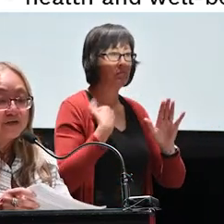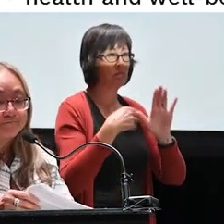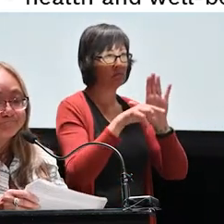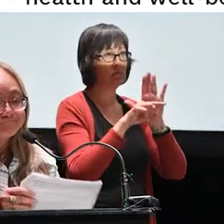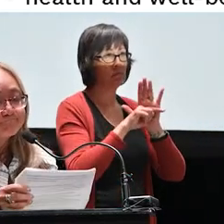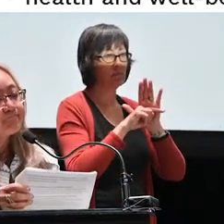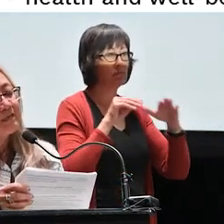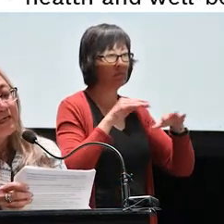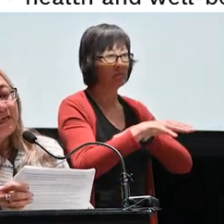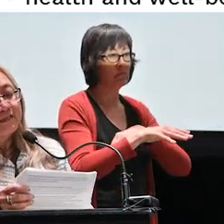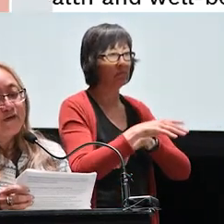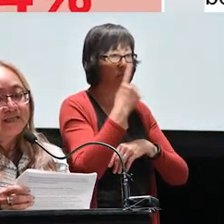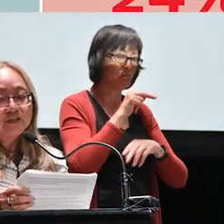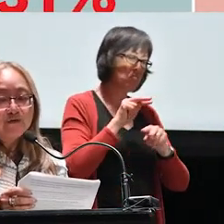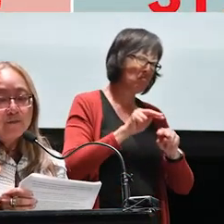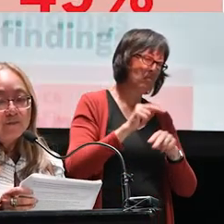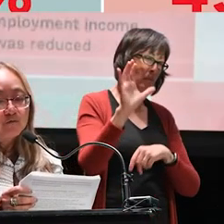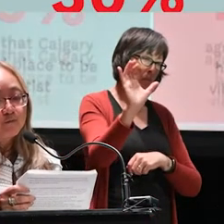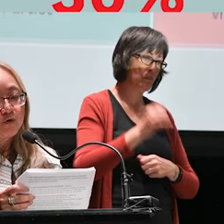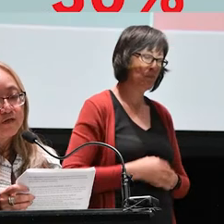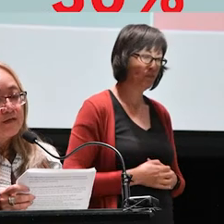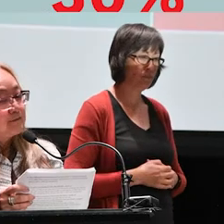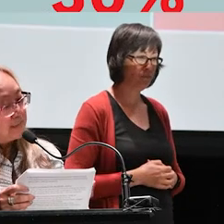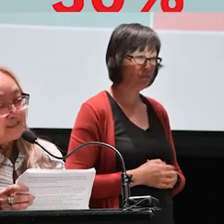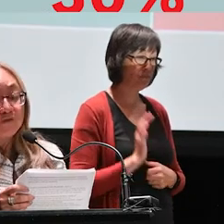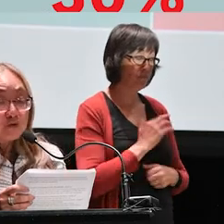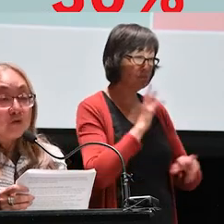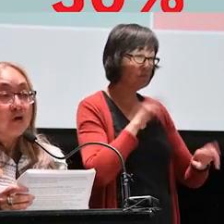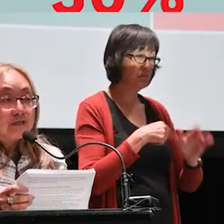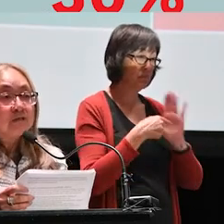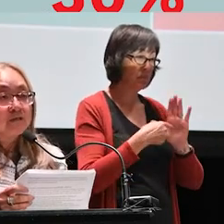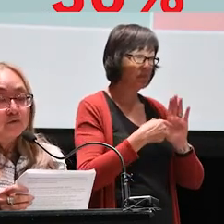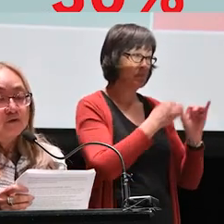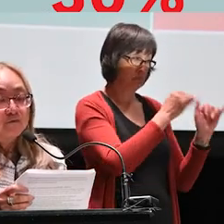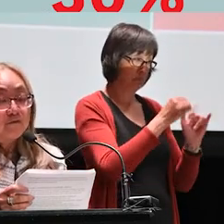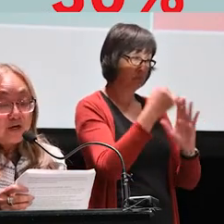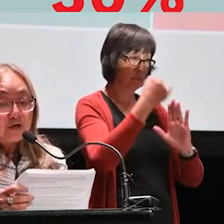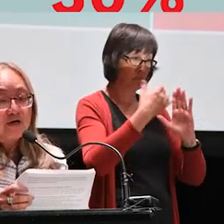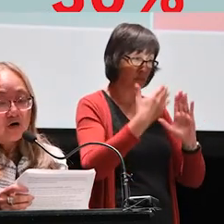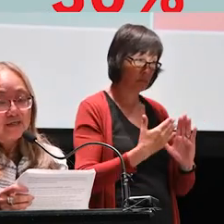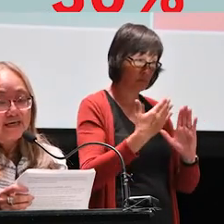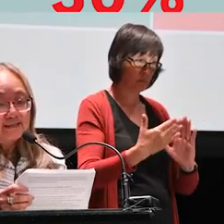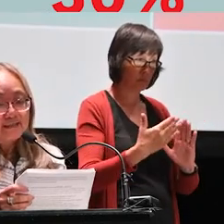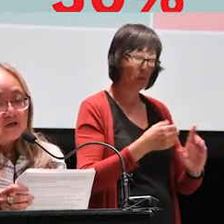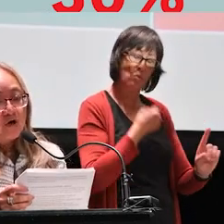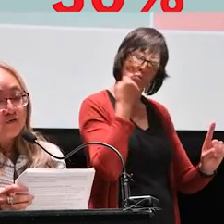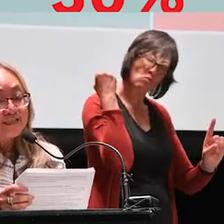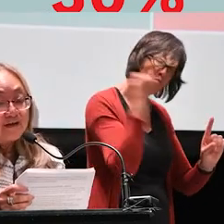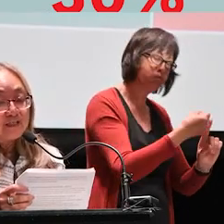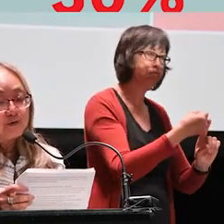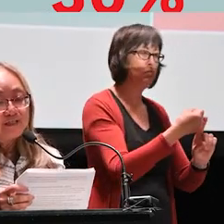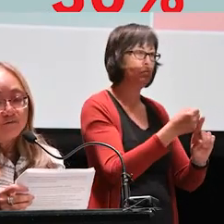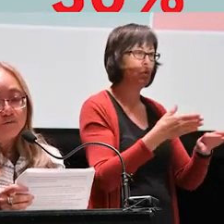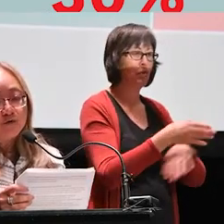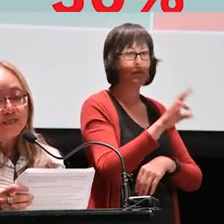Calgary. The findings from the report, individual artists were very hard hit. Over